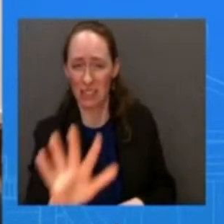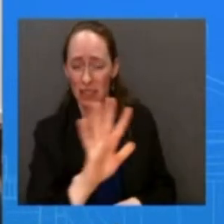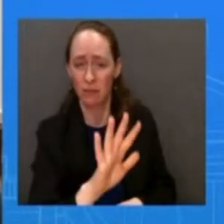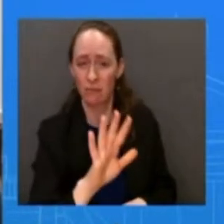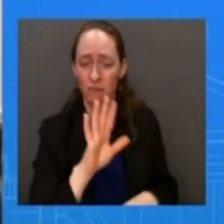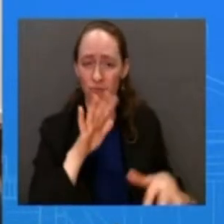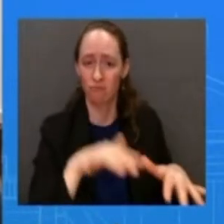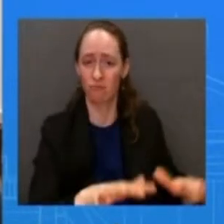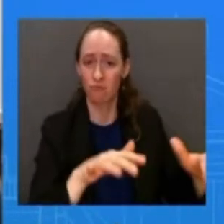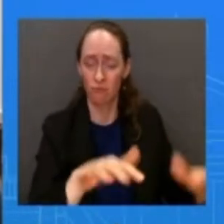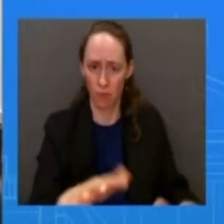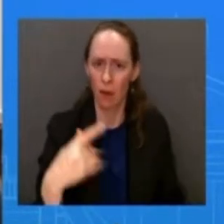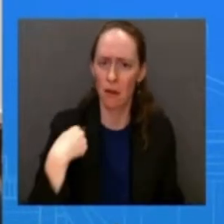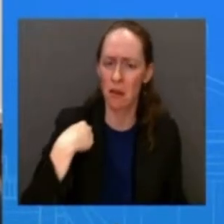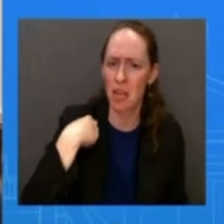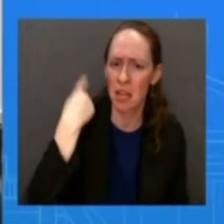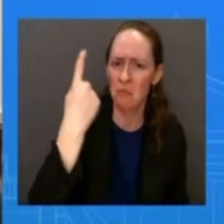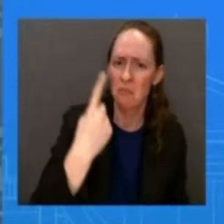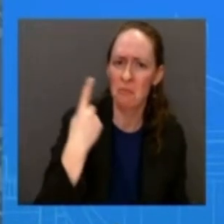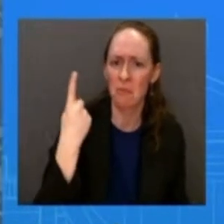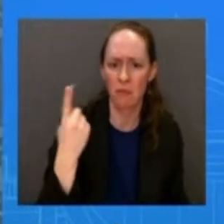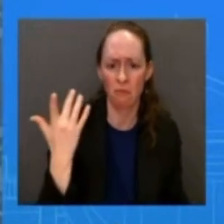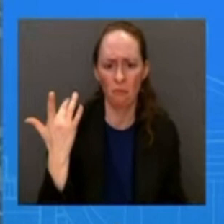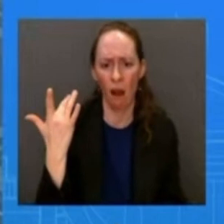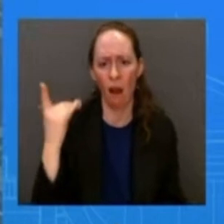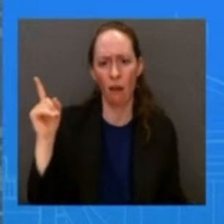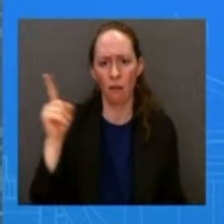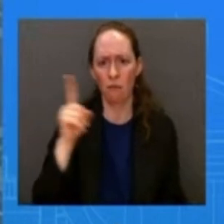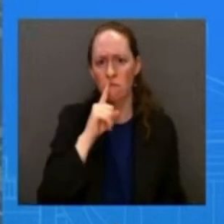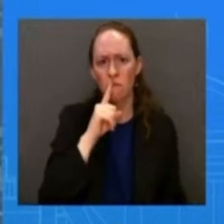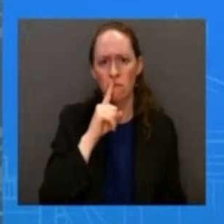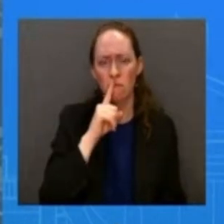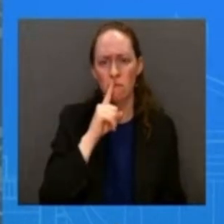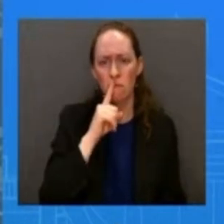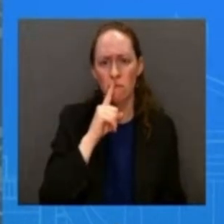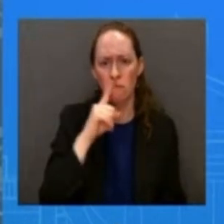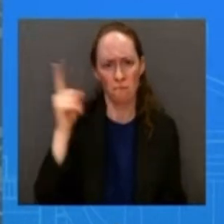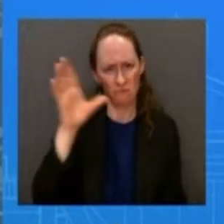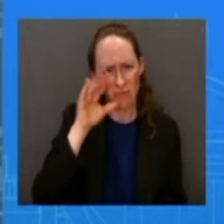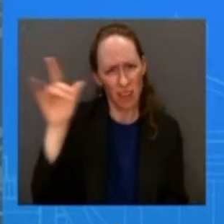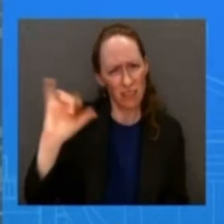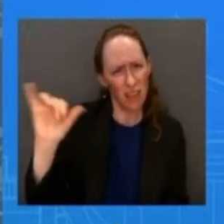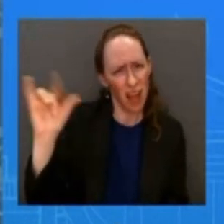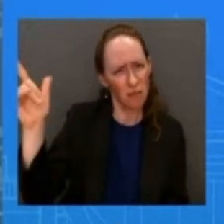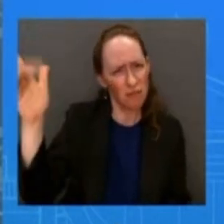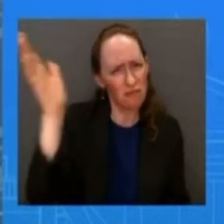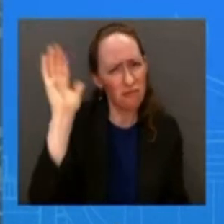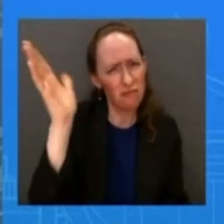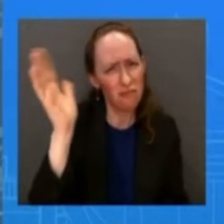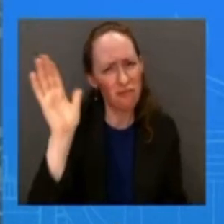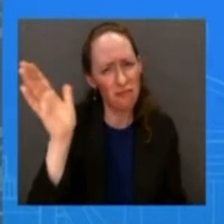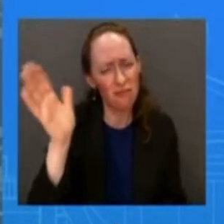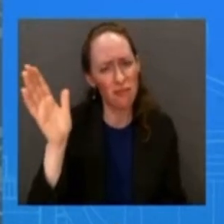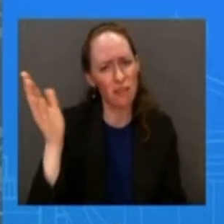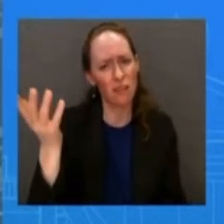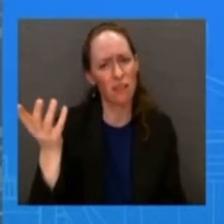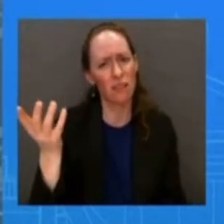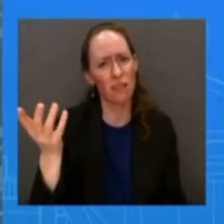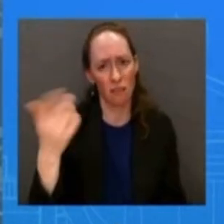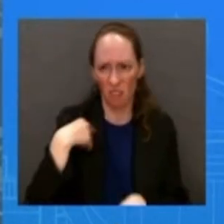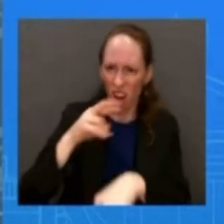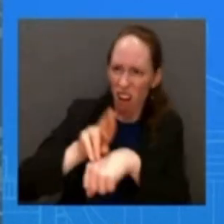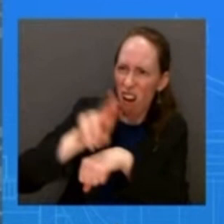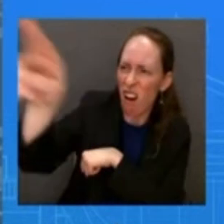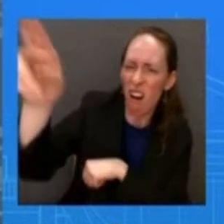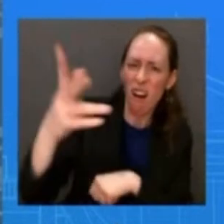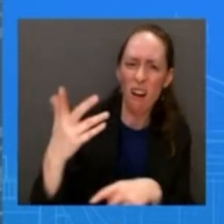address from the president again don't have anything to to read out on the president's speaking to this what i can tell you